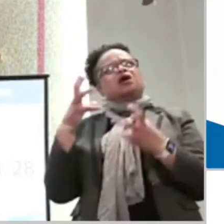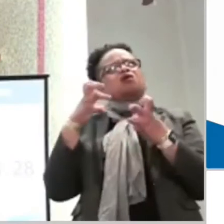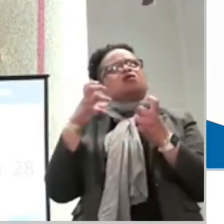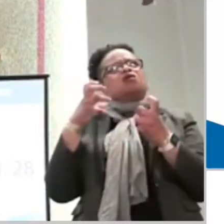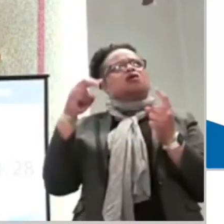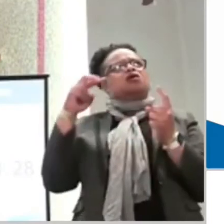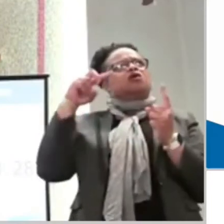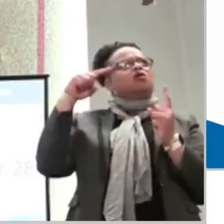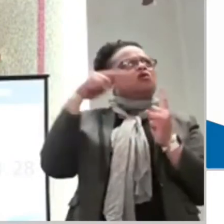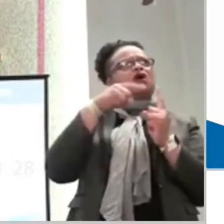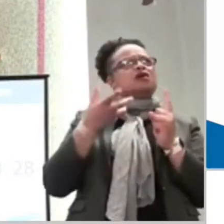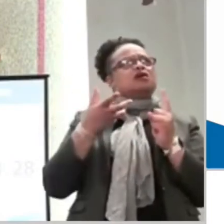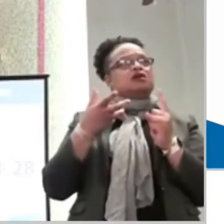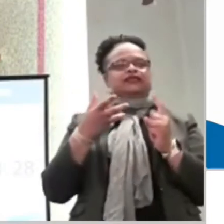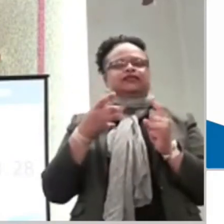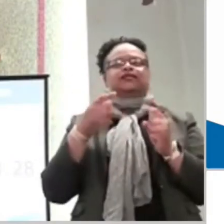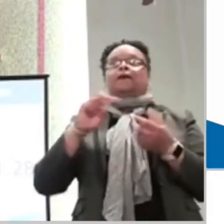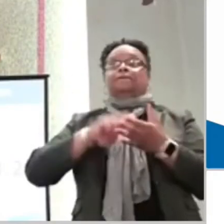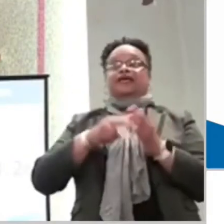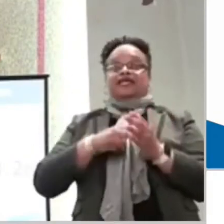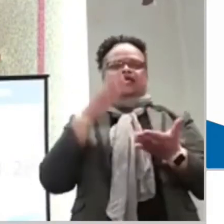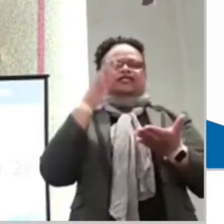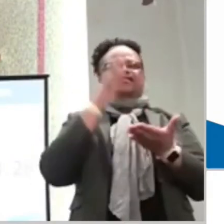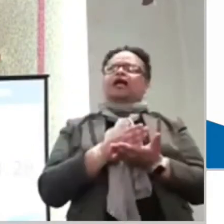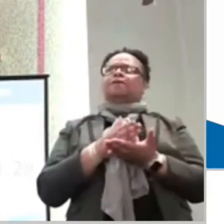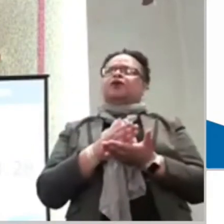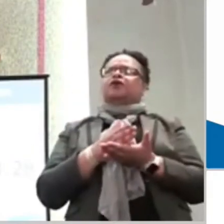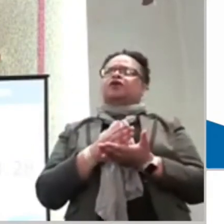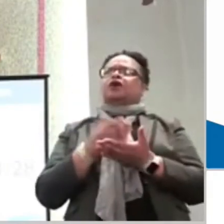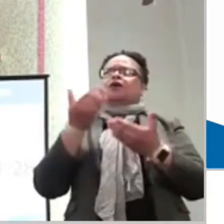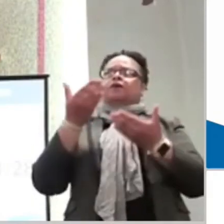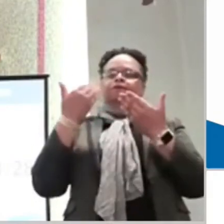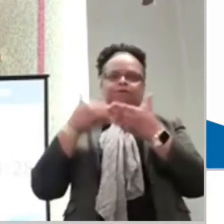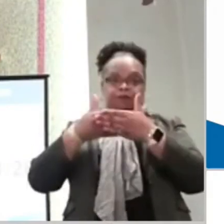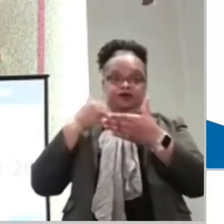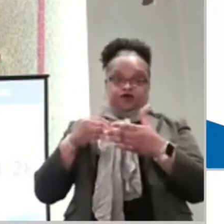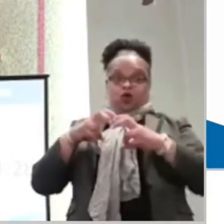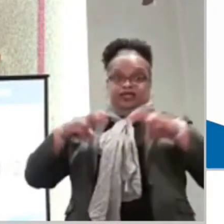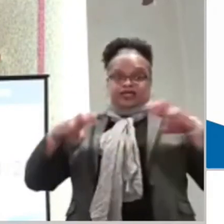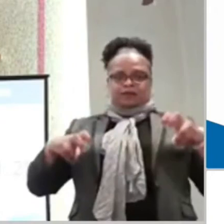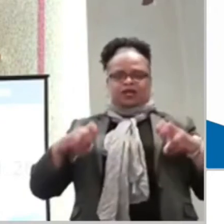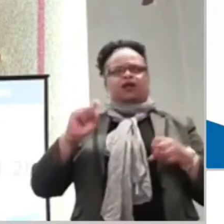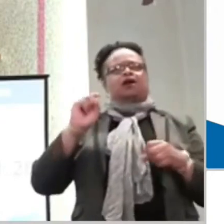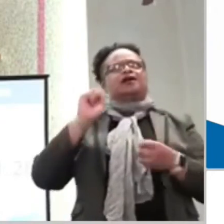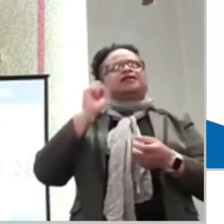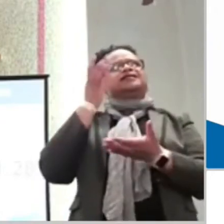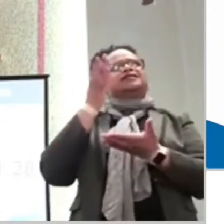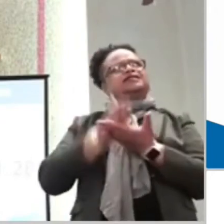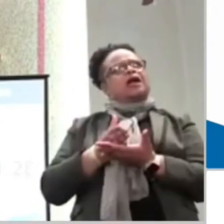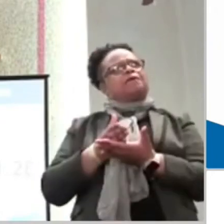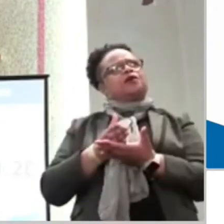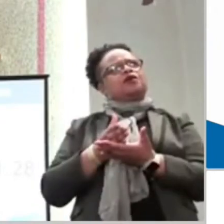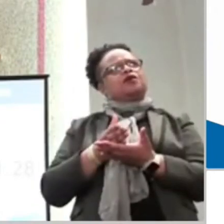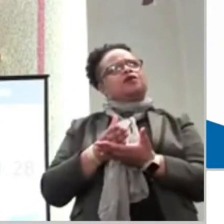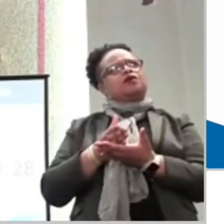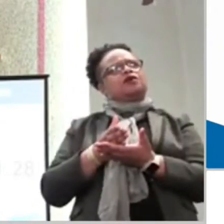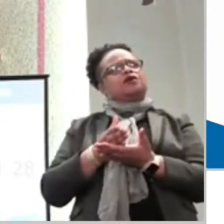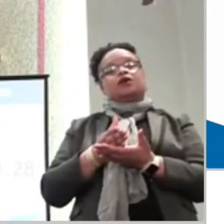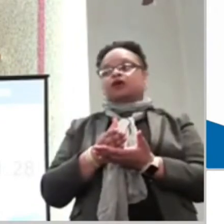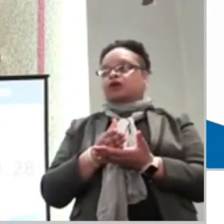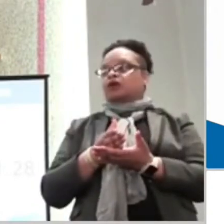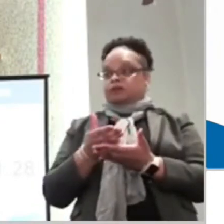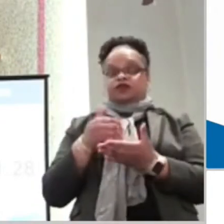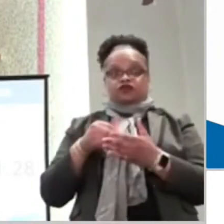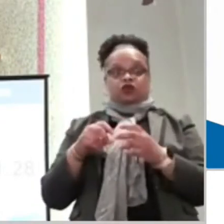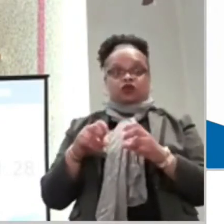foremost, is to stop. Before any examination takes place, there needs to be a point of view stopping before that examination could